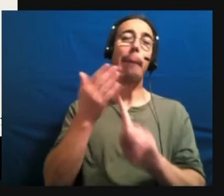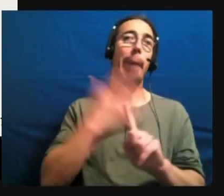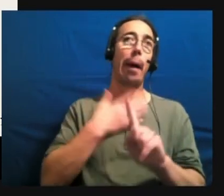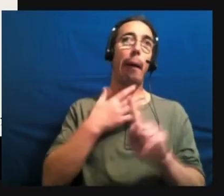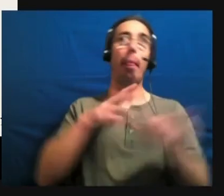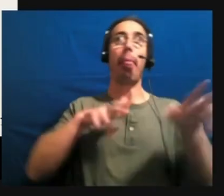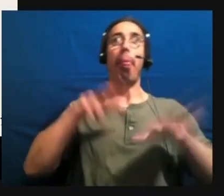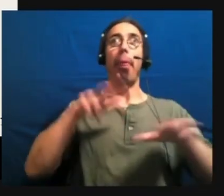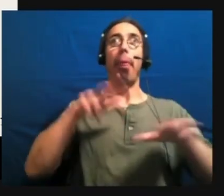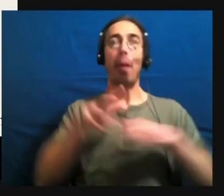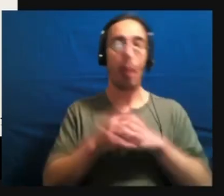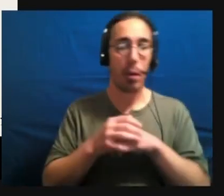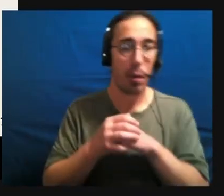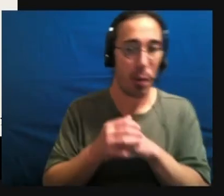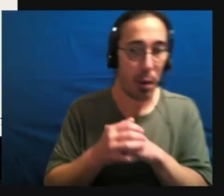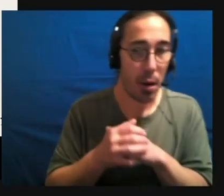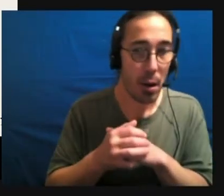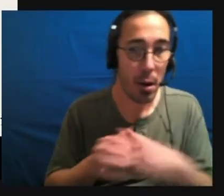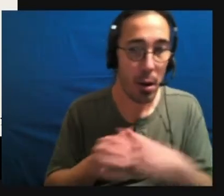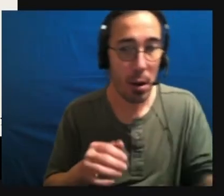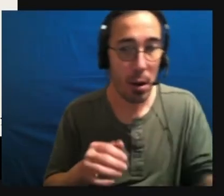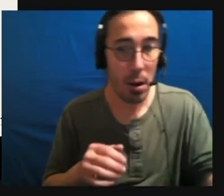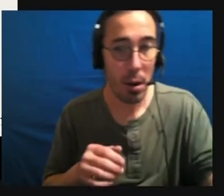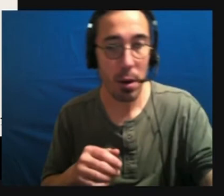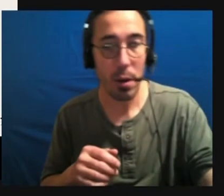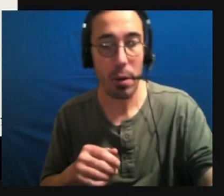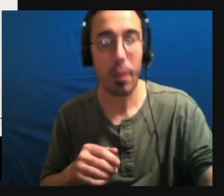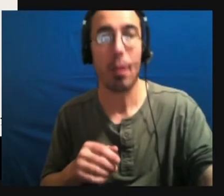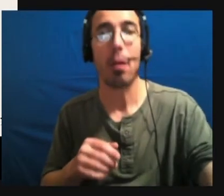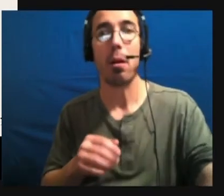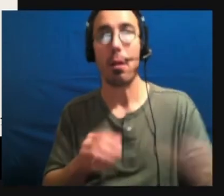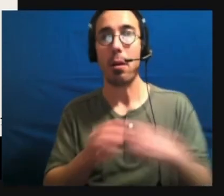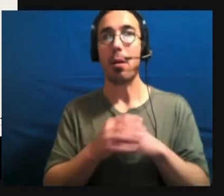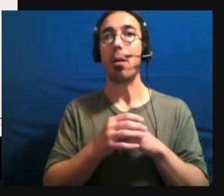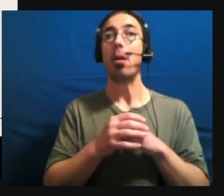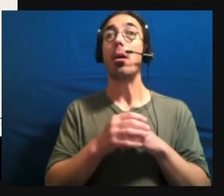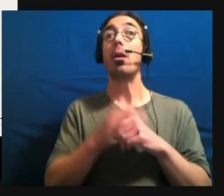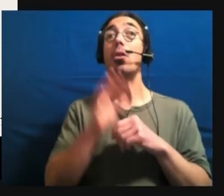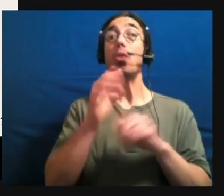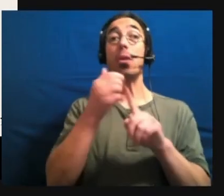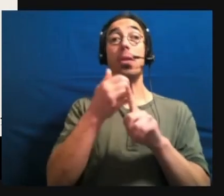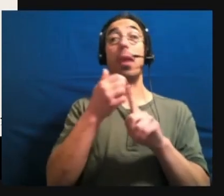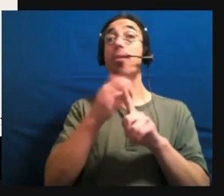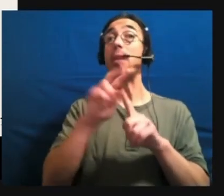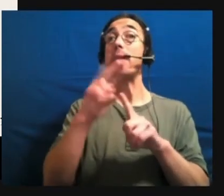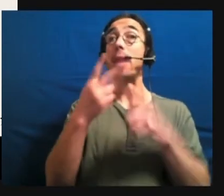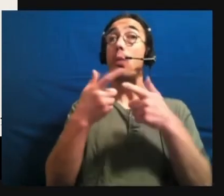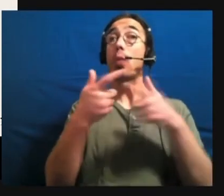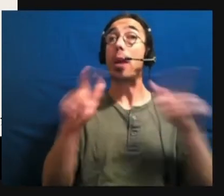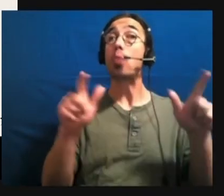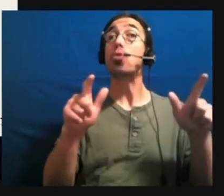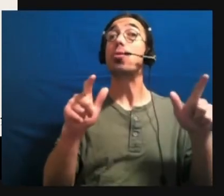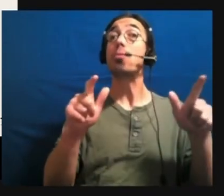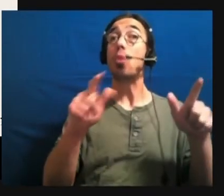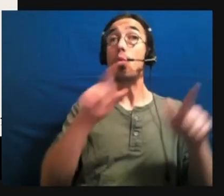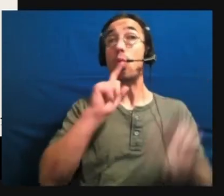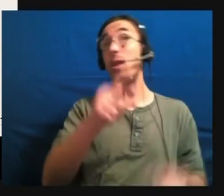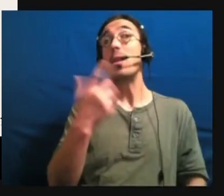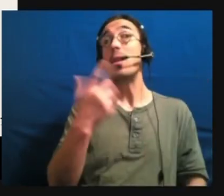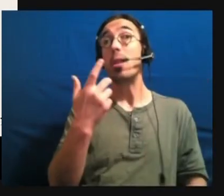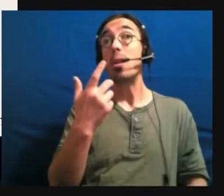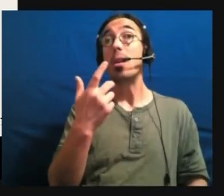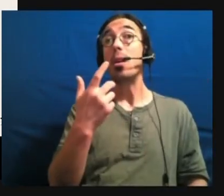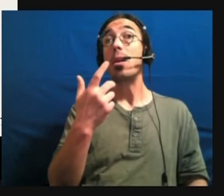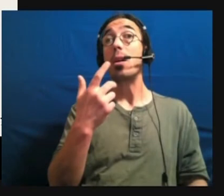so language is a second language, literality, um, implied meaning